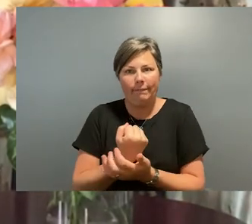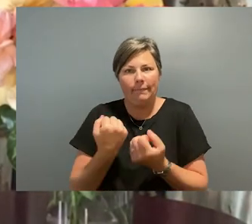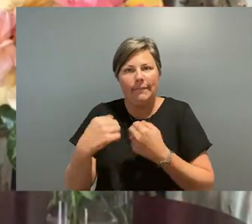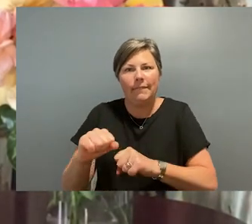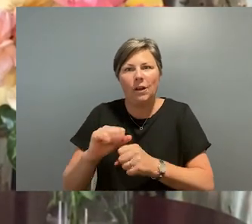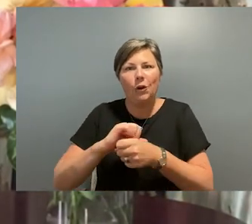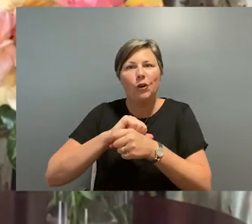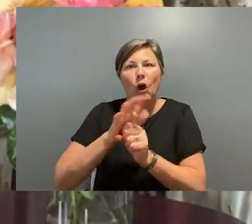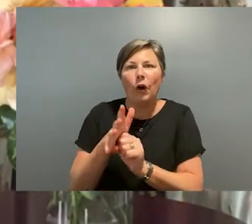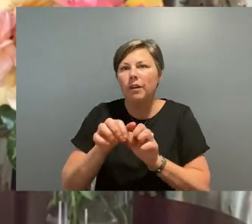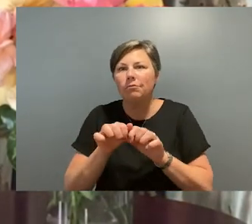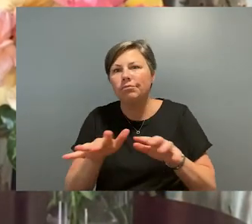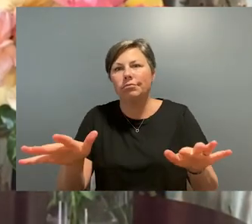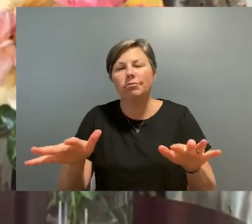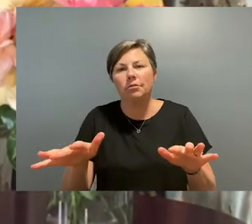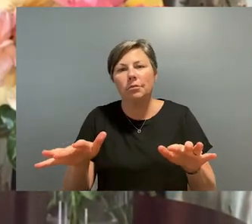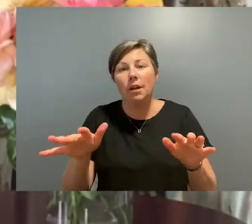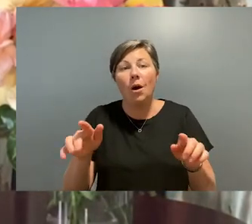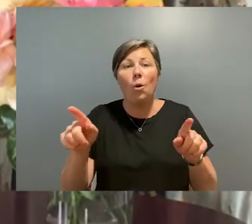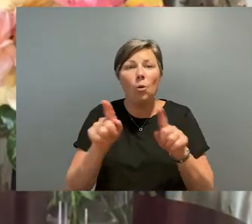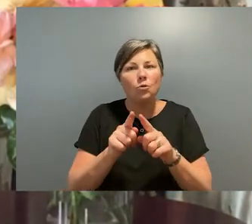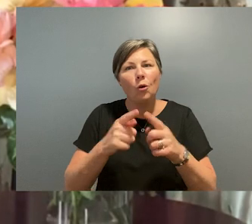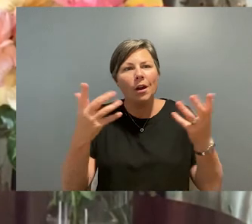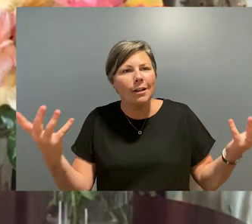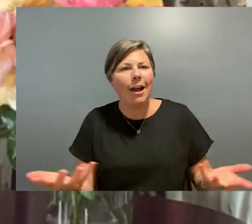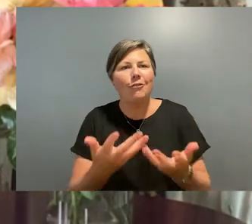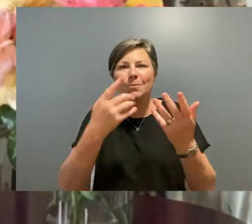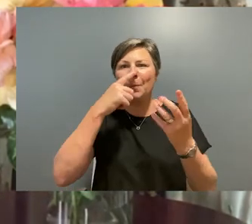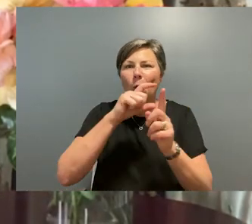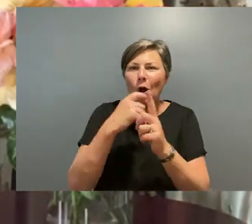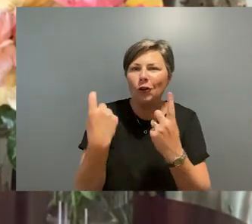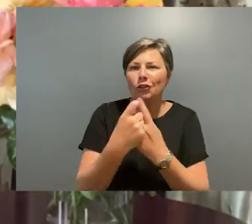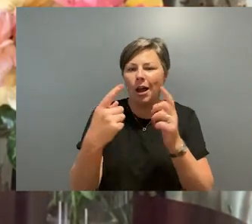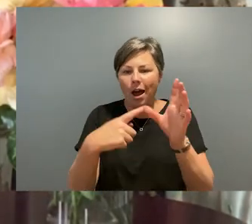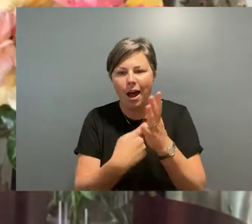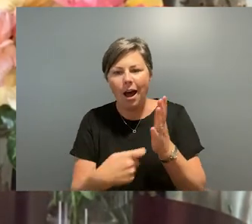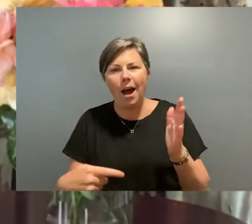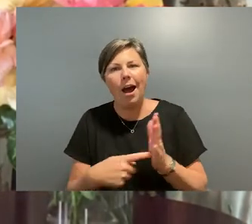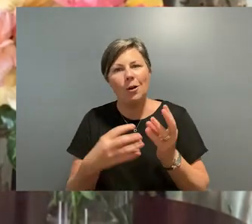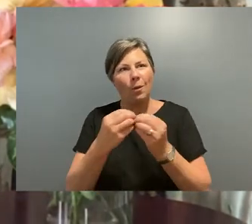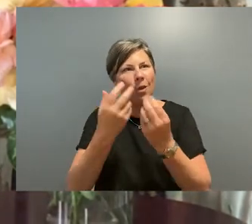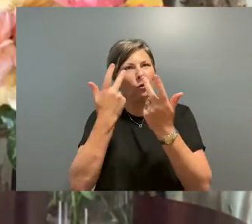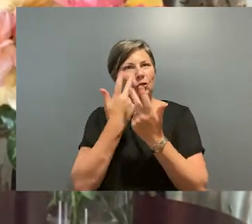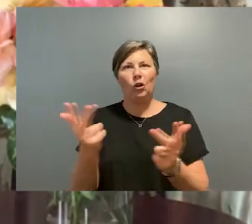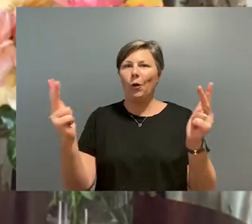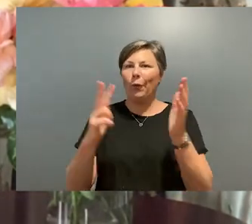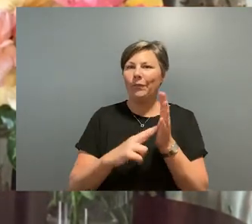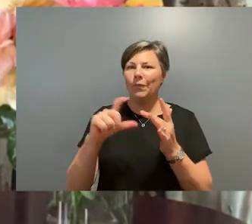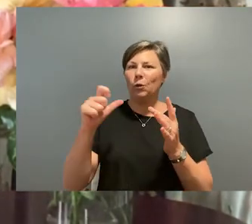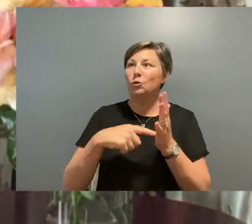reawakening, celebrate our cultural strength and showcase our state well beyond our shores.